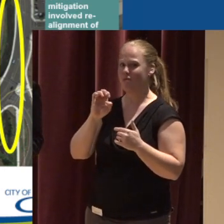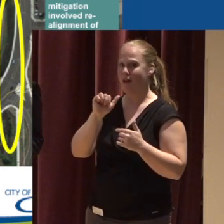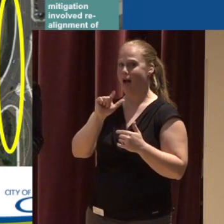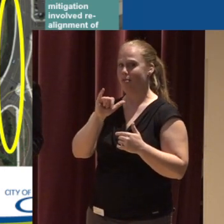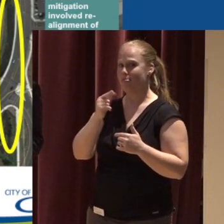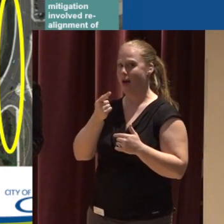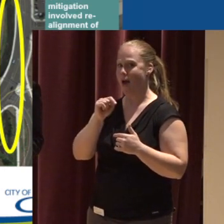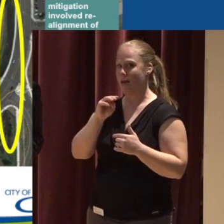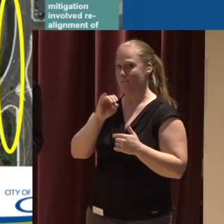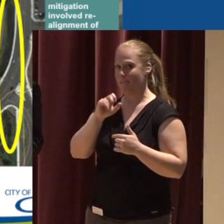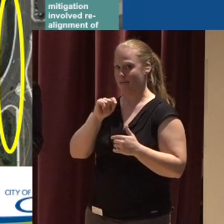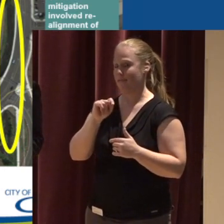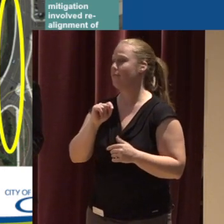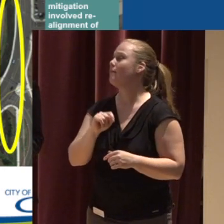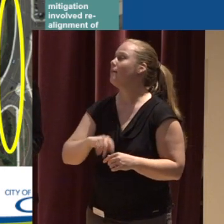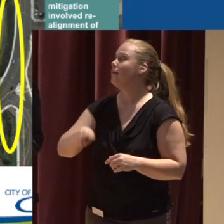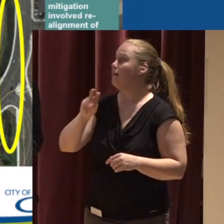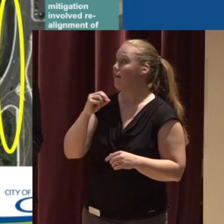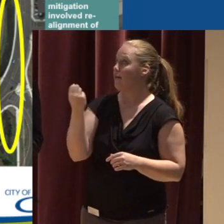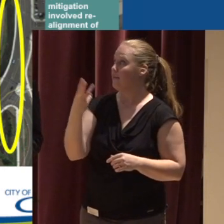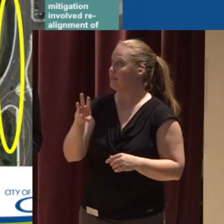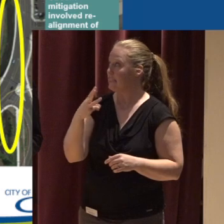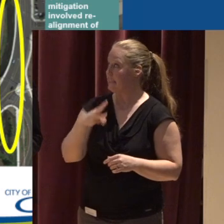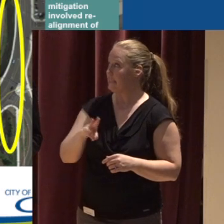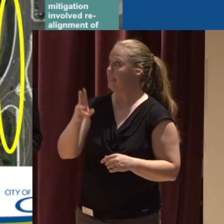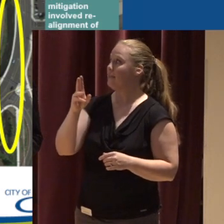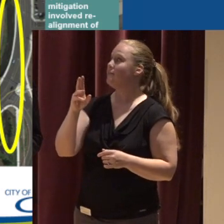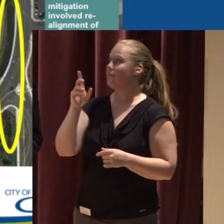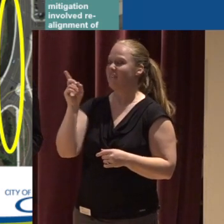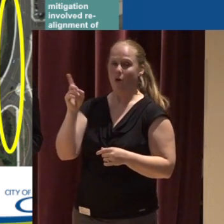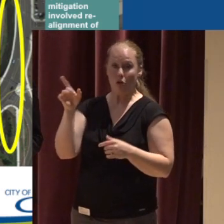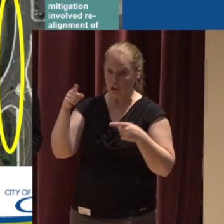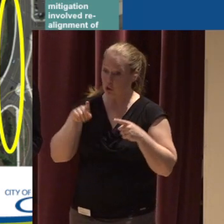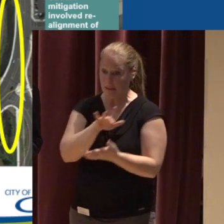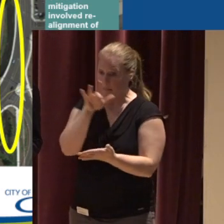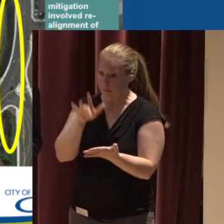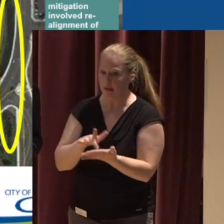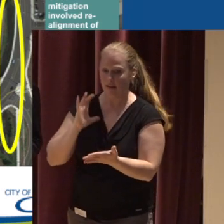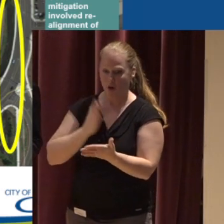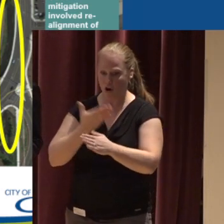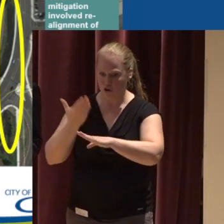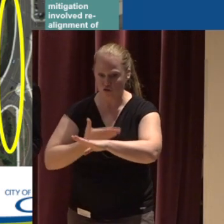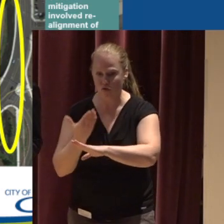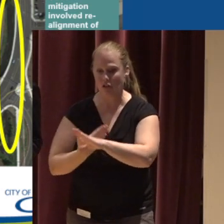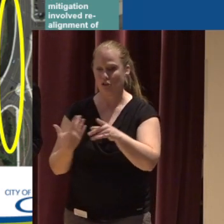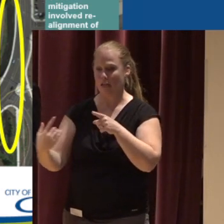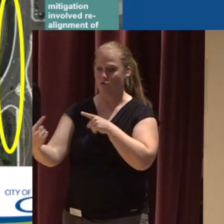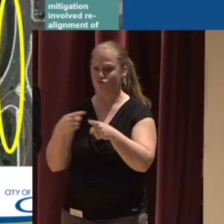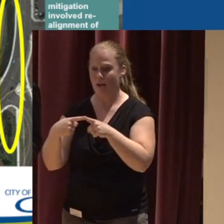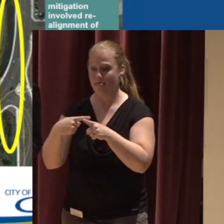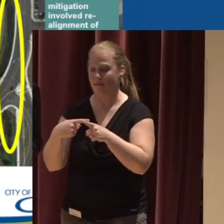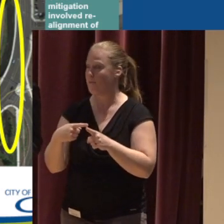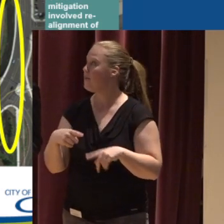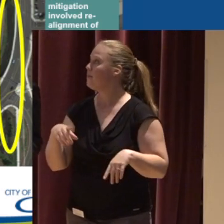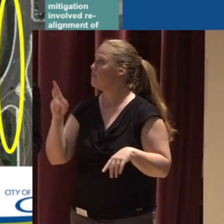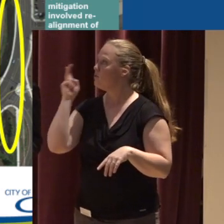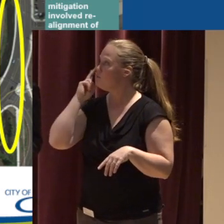Okay In 2016 this was in the heart of our construction and realignment And so as you see